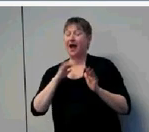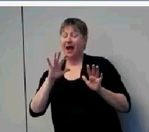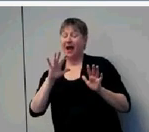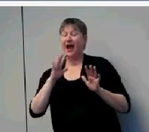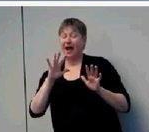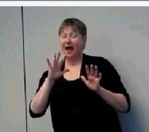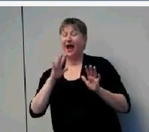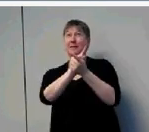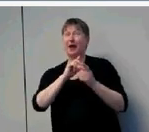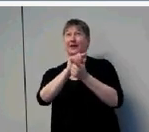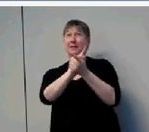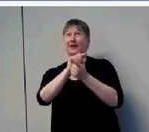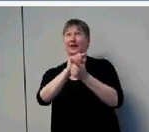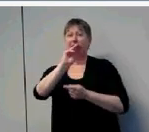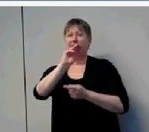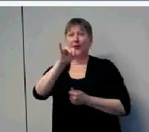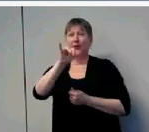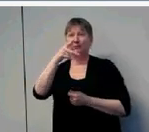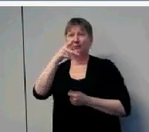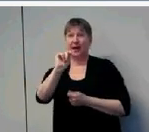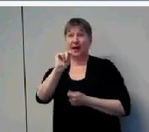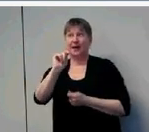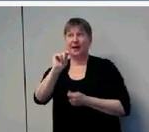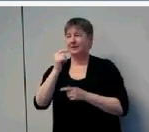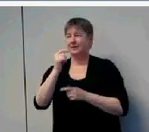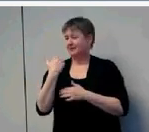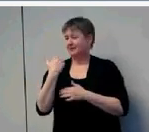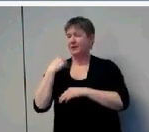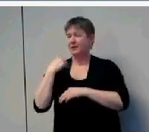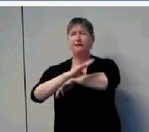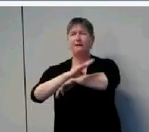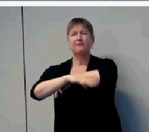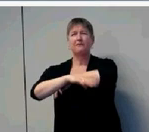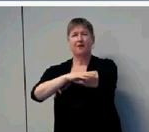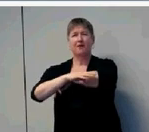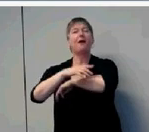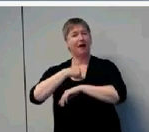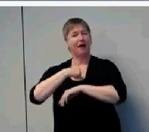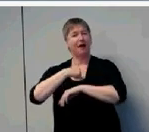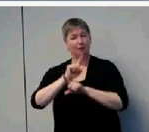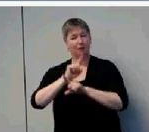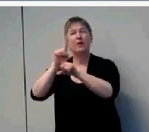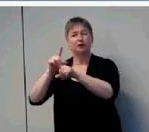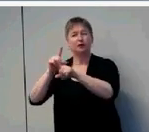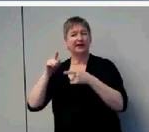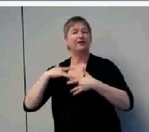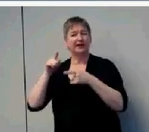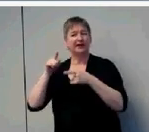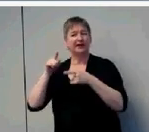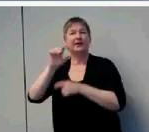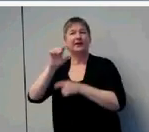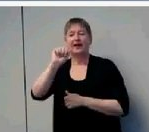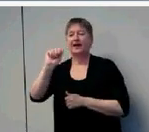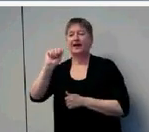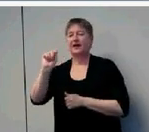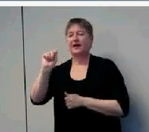Mary Pat Moeller last fall. We were heading off to an event at a conference in Atlanta,